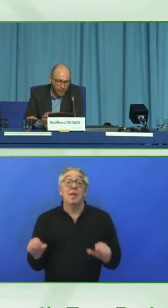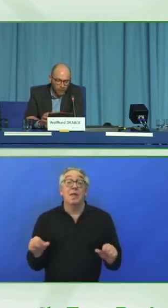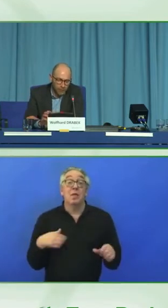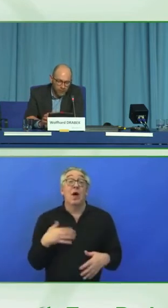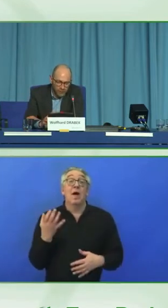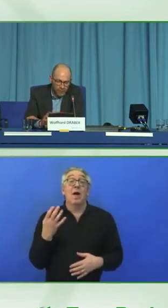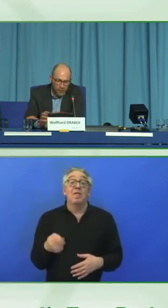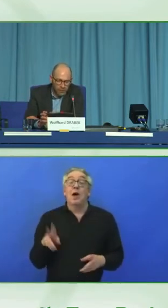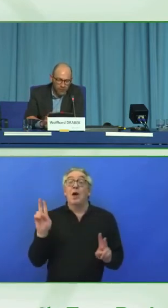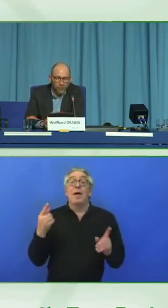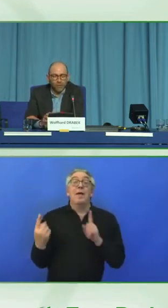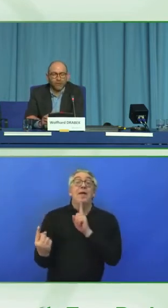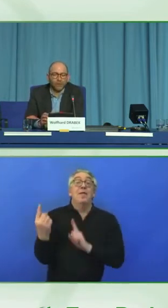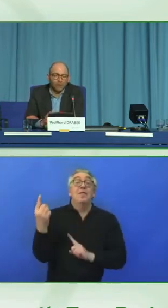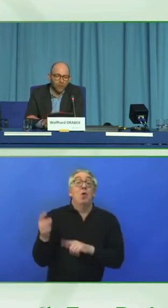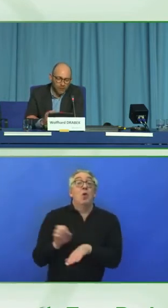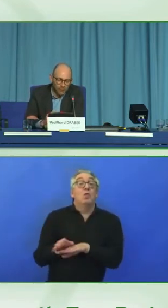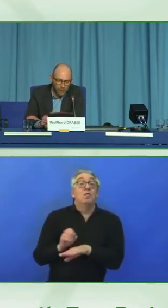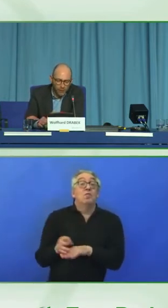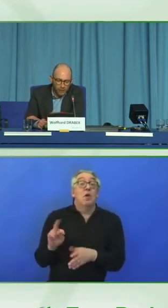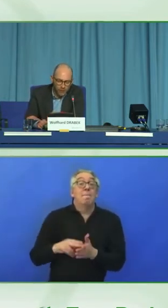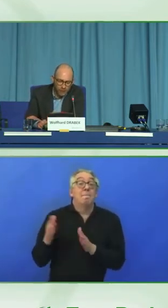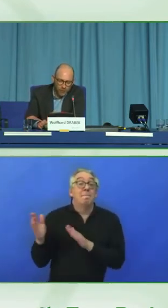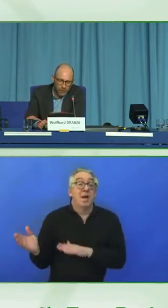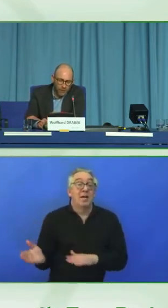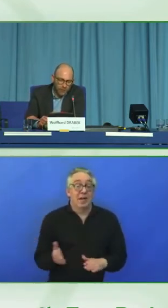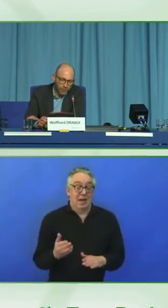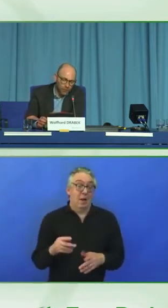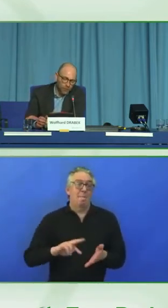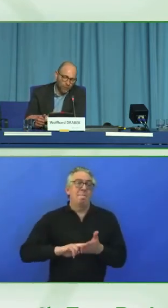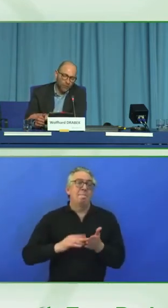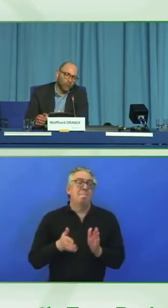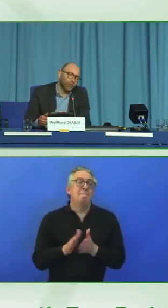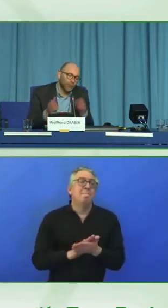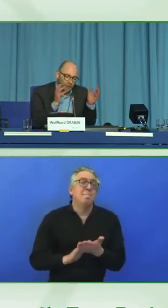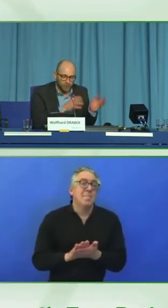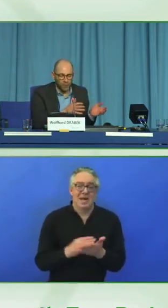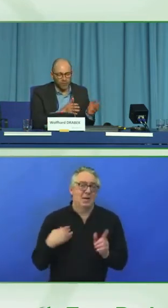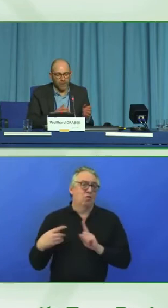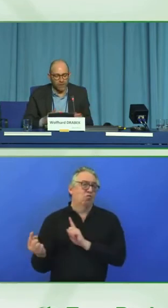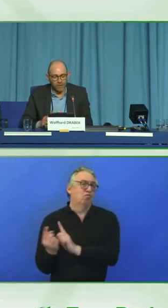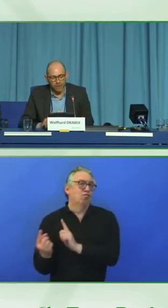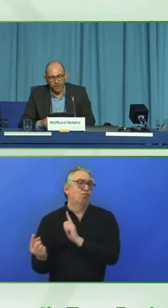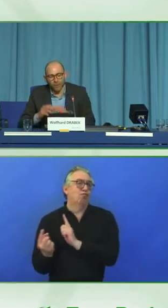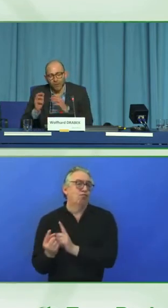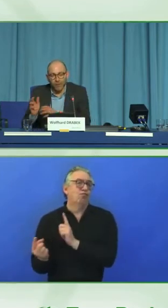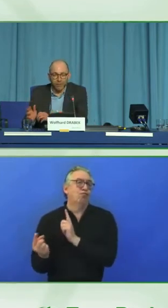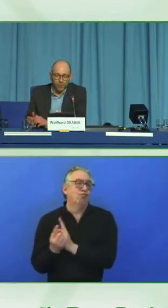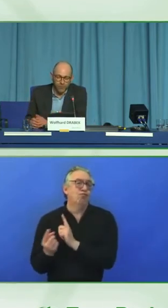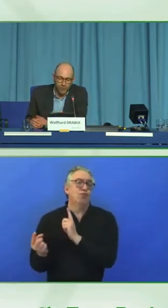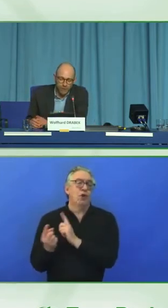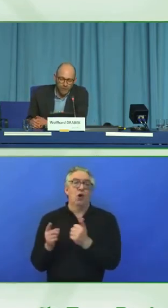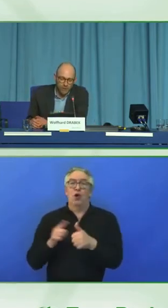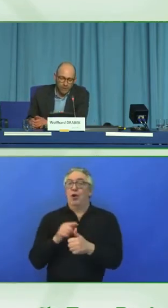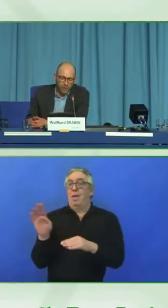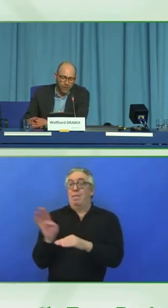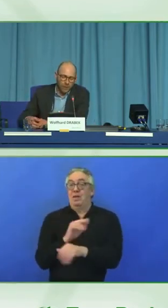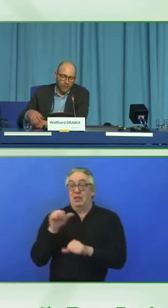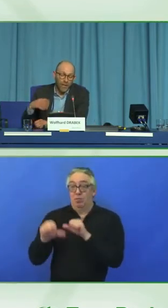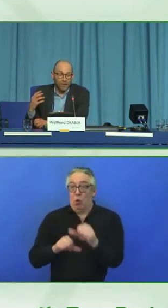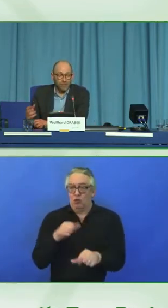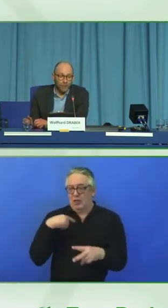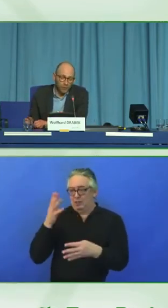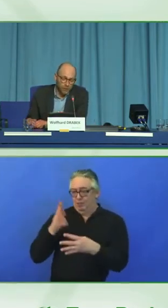into sessions along the criteria catalogue. So, we go through business processes, communication processes,